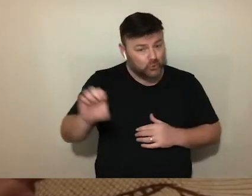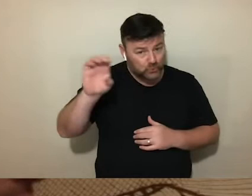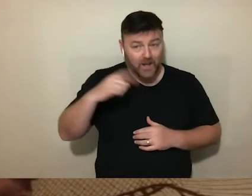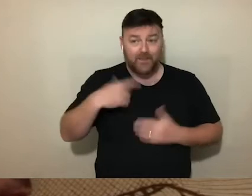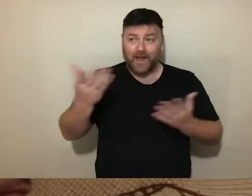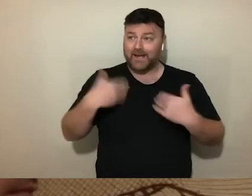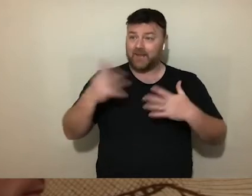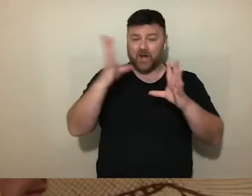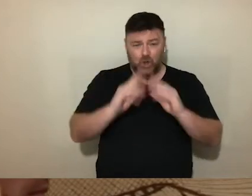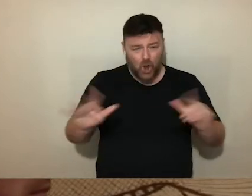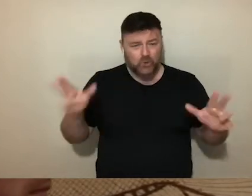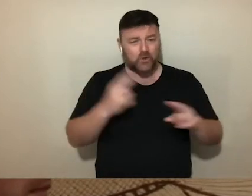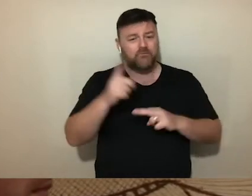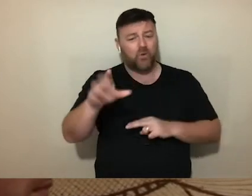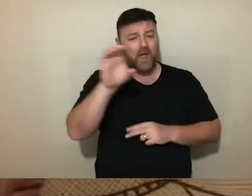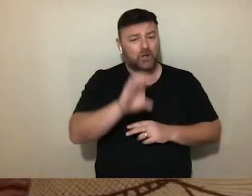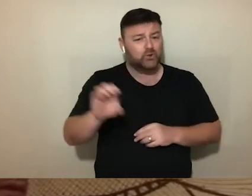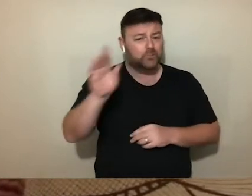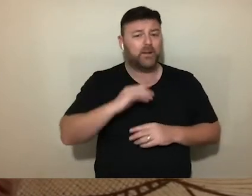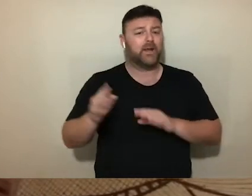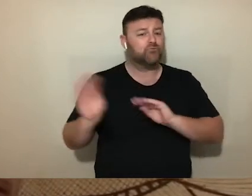to the European refugee crisis.